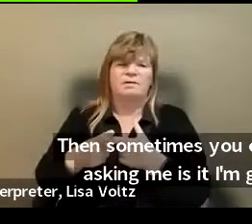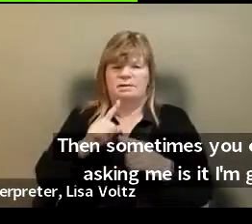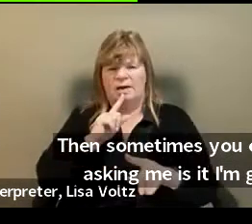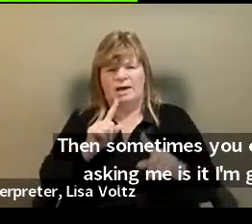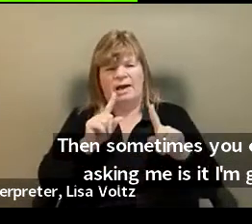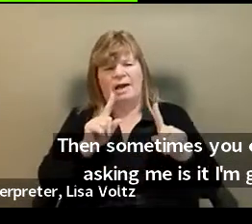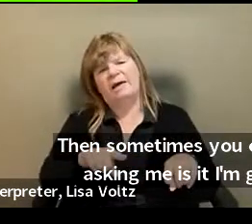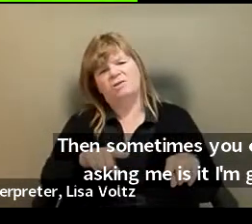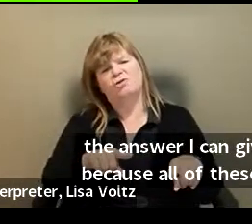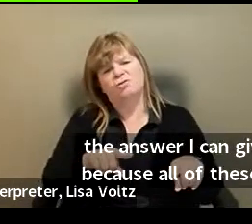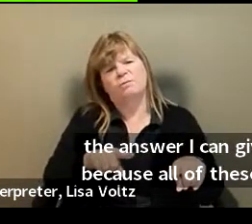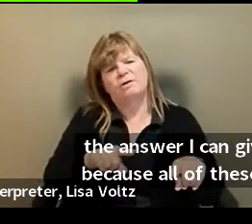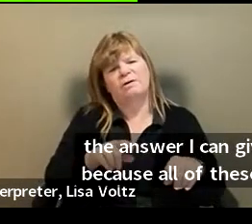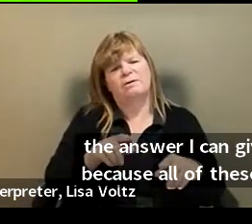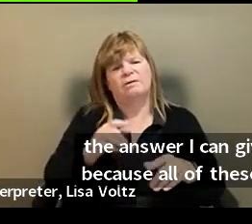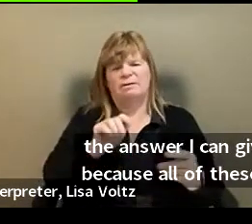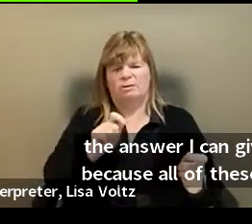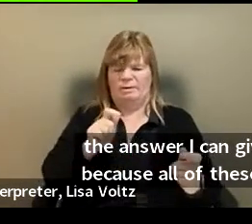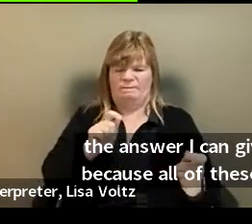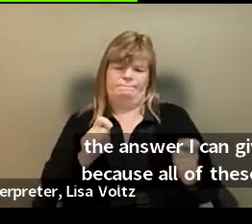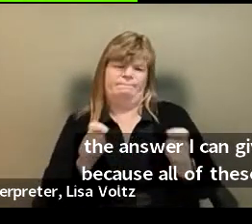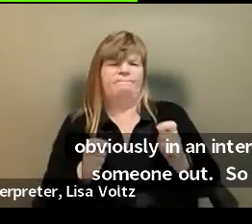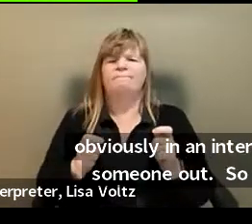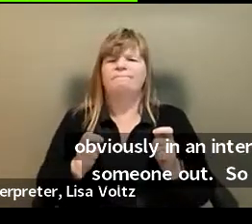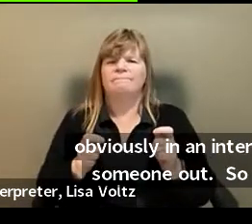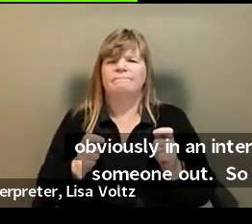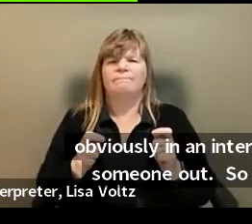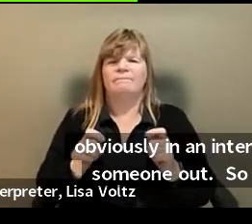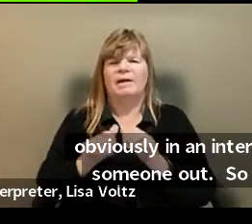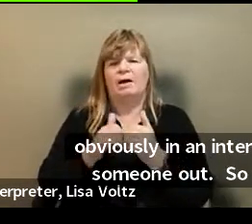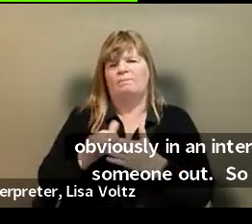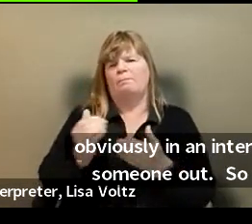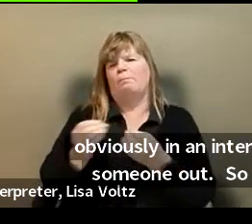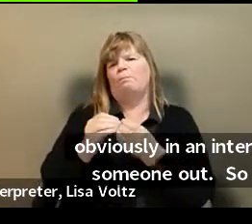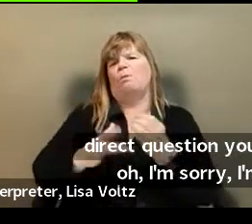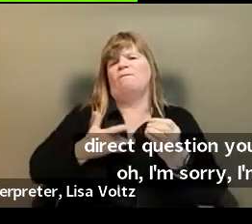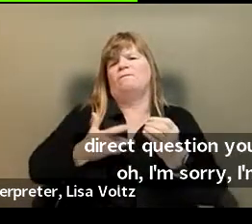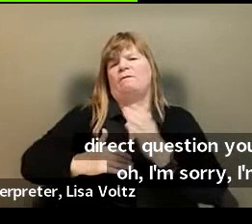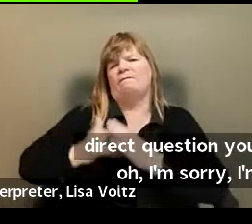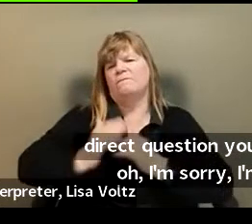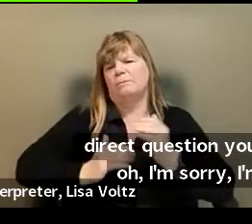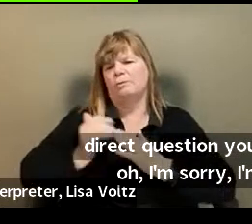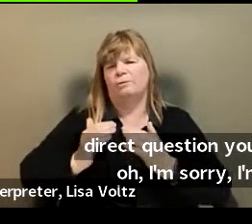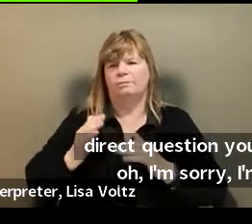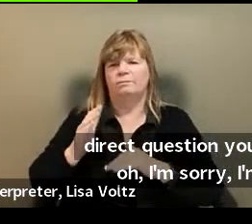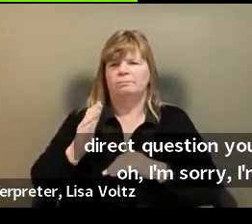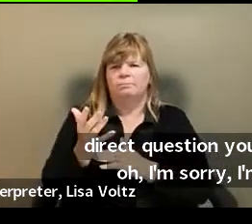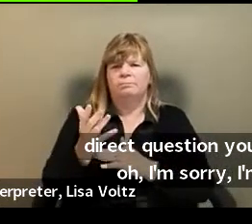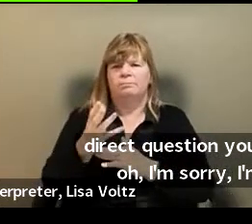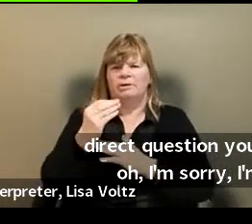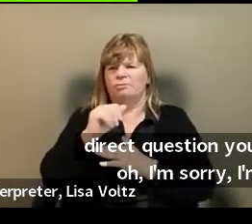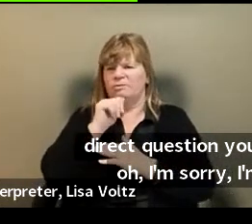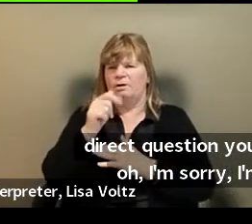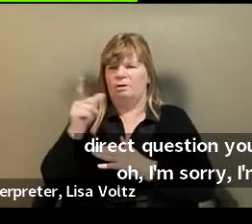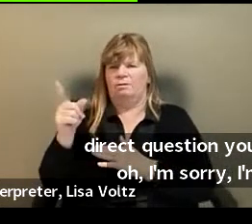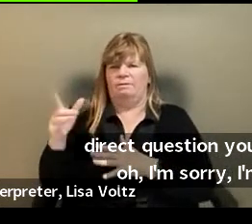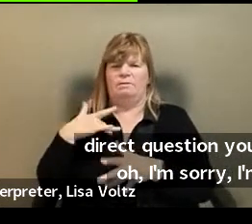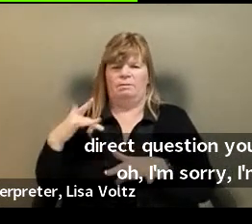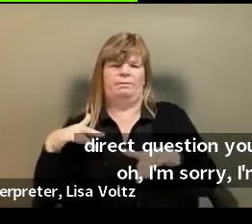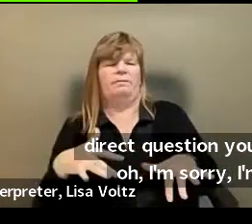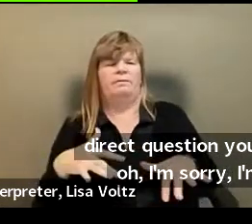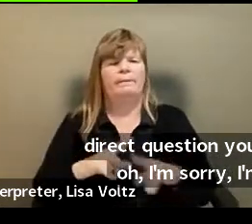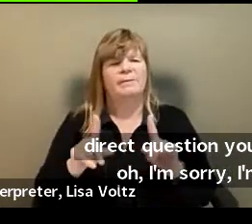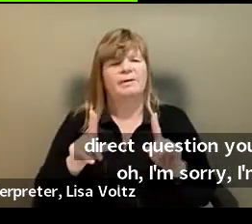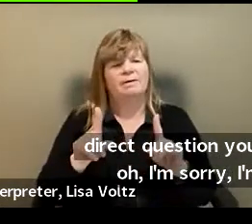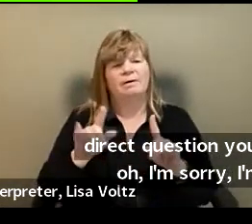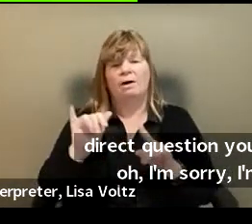you know, in the sort of pivoted the way that, um, that might feel much more comfortable to you so that then, um, you're not putting them on the spot. Um, but then